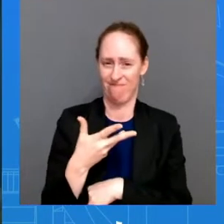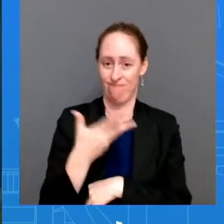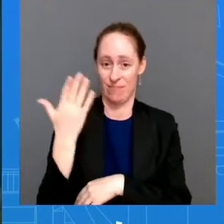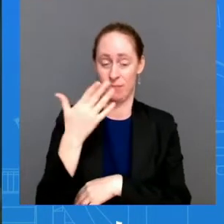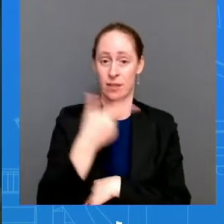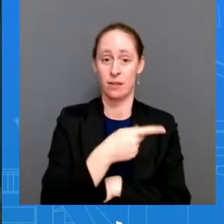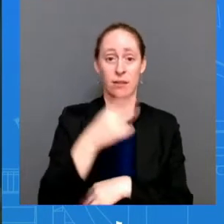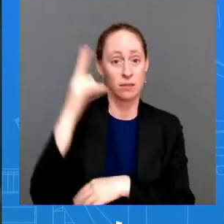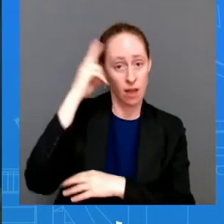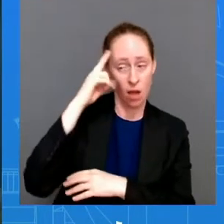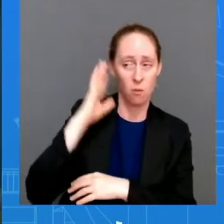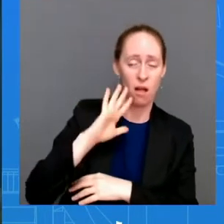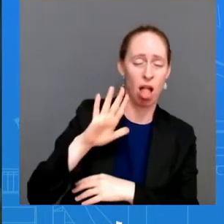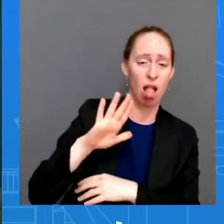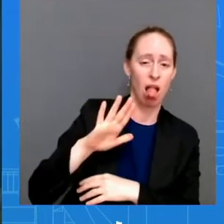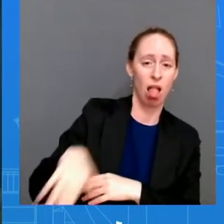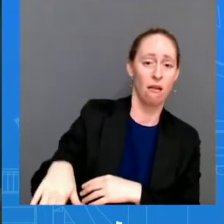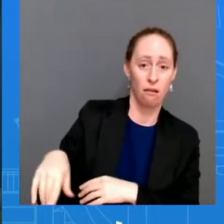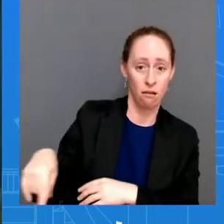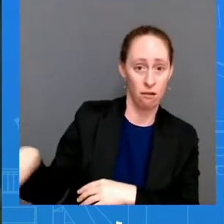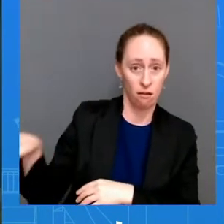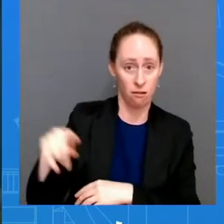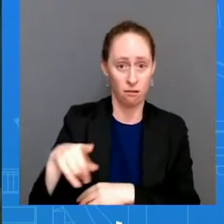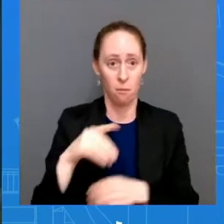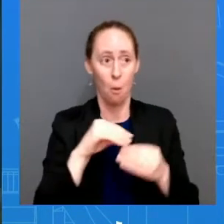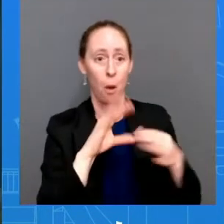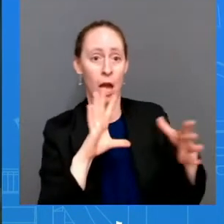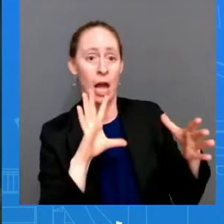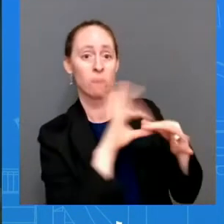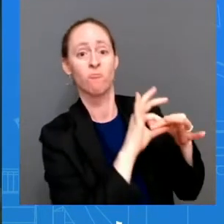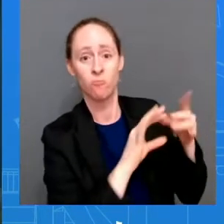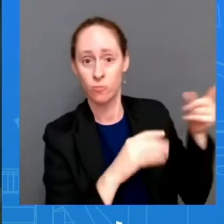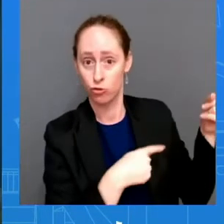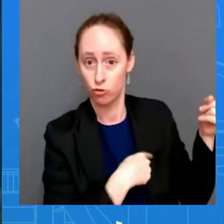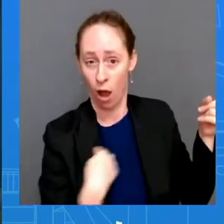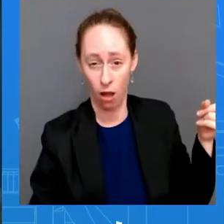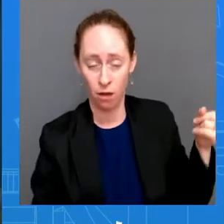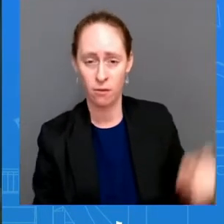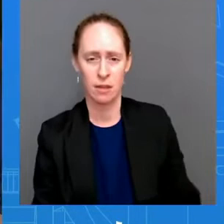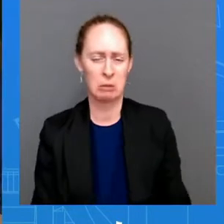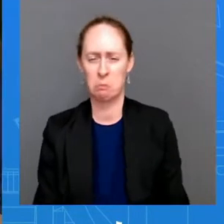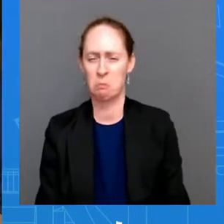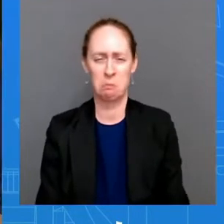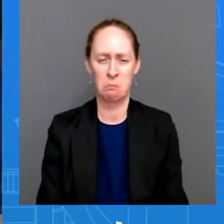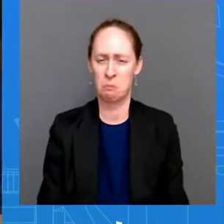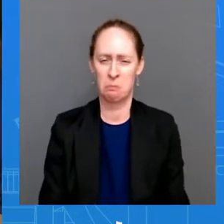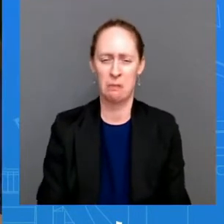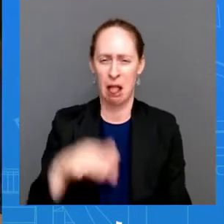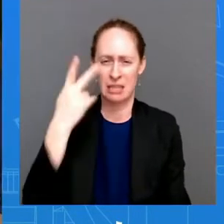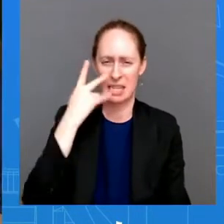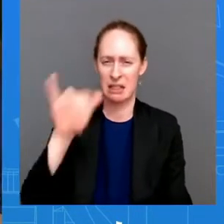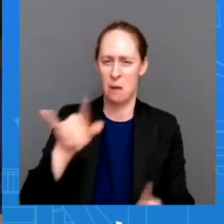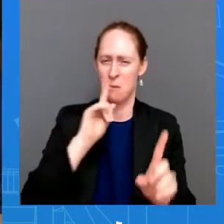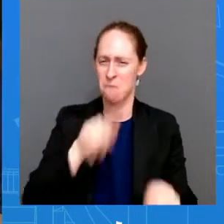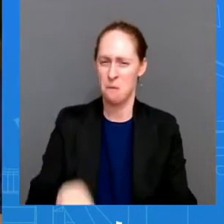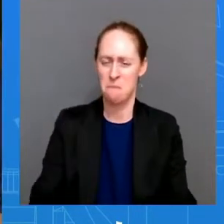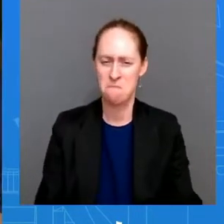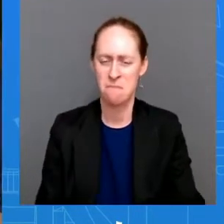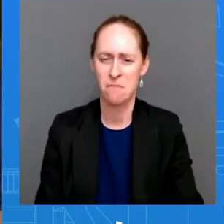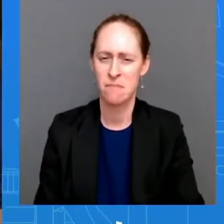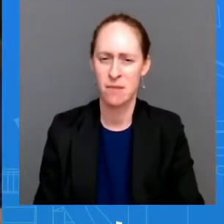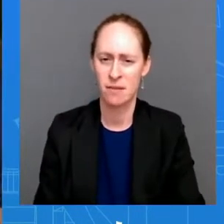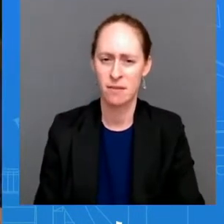The Just had a follow-up on the executive order. Since the President is directing the Secretary of HHS to consider